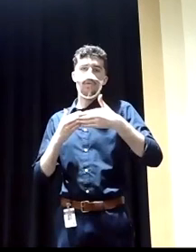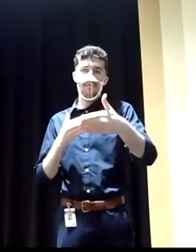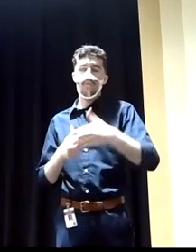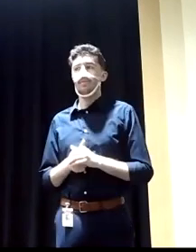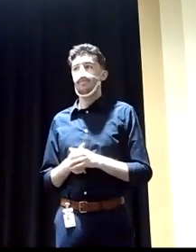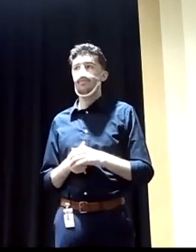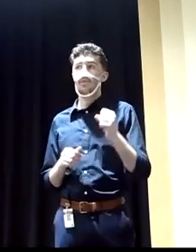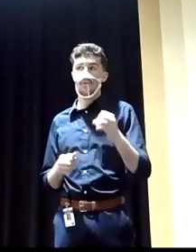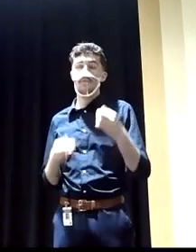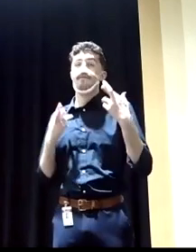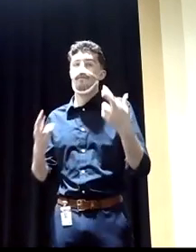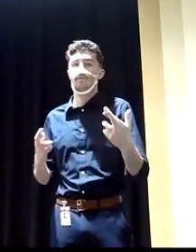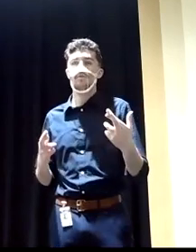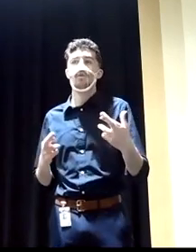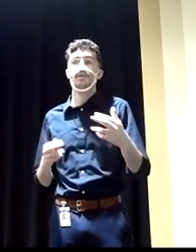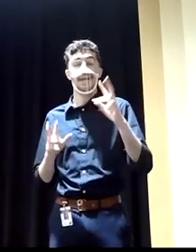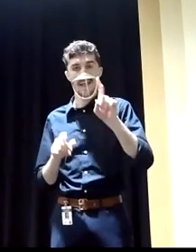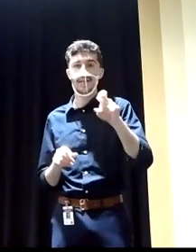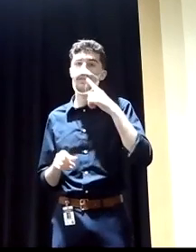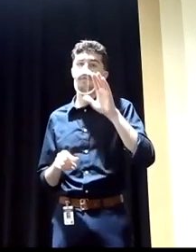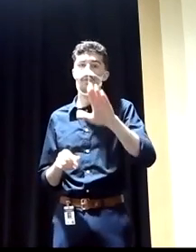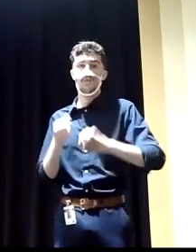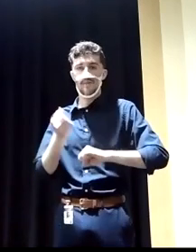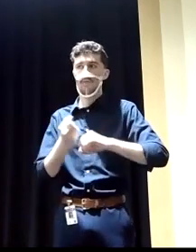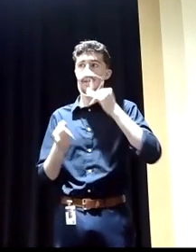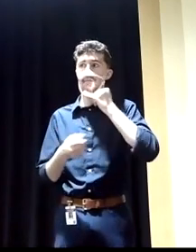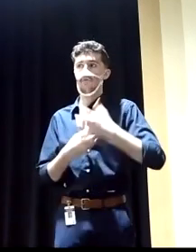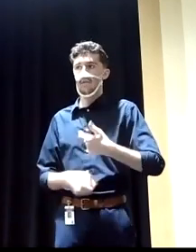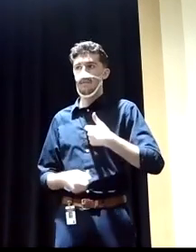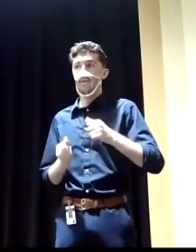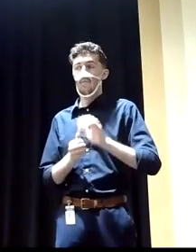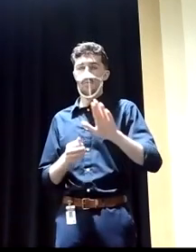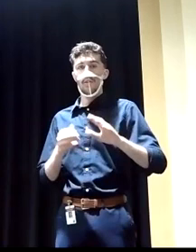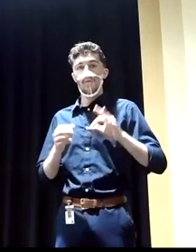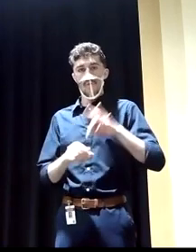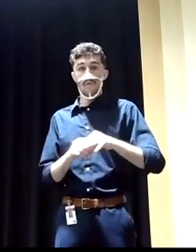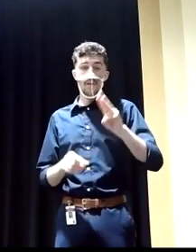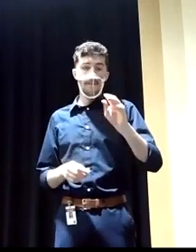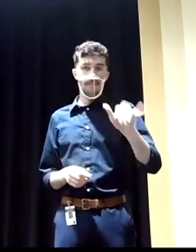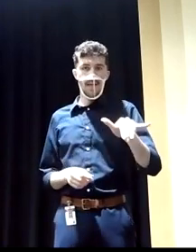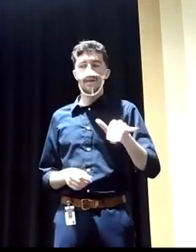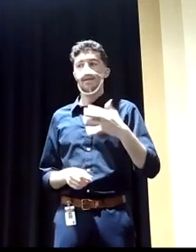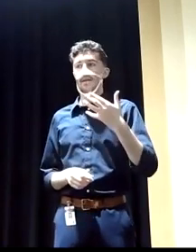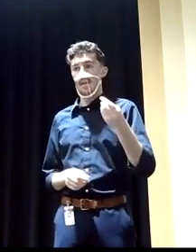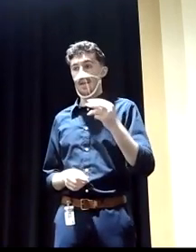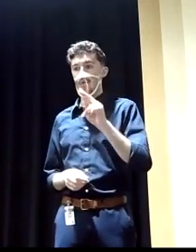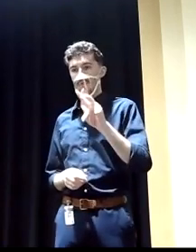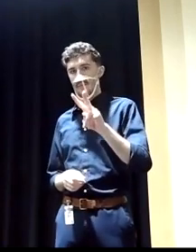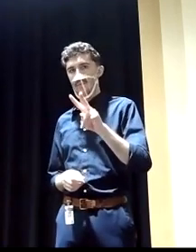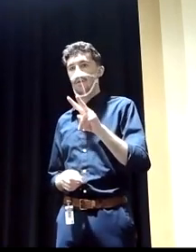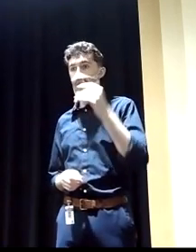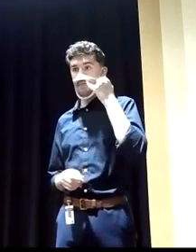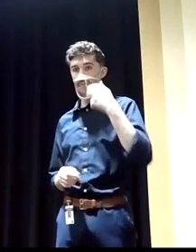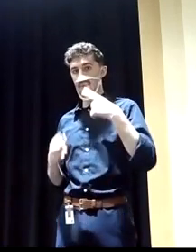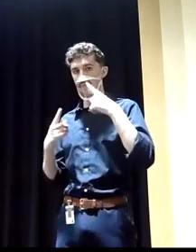ask for your support and vote. If you trust me with your vote in May, and ultimately November, if I